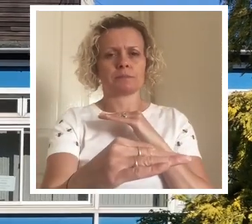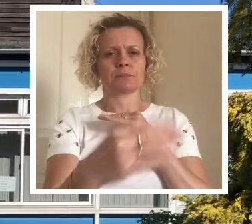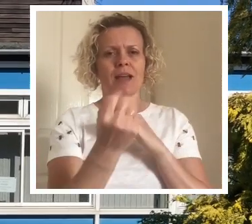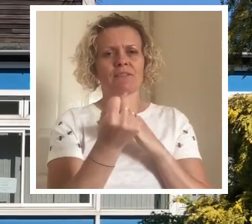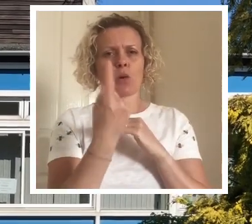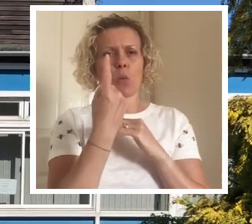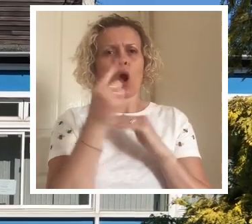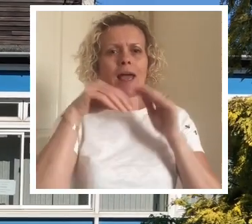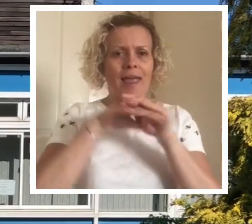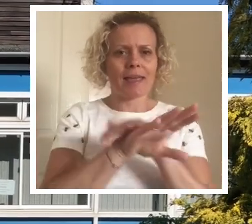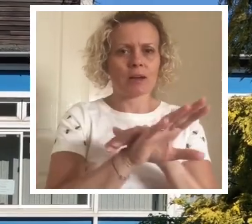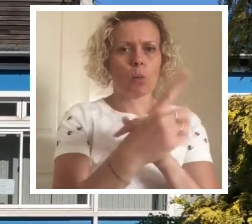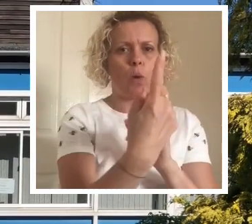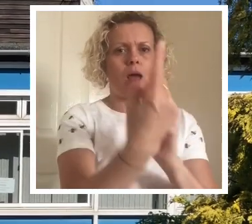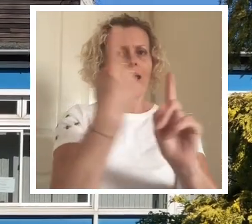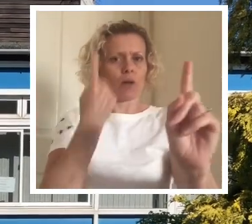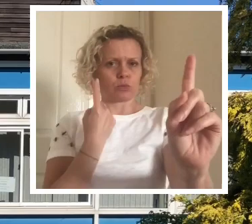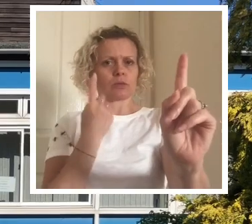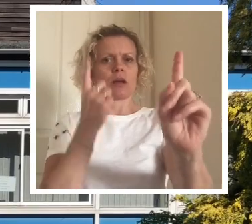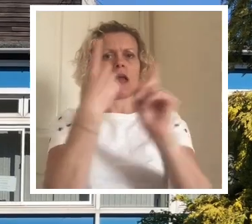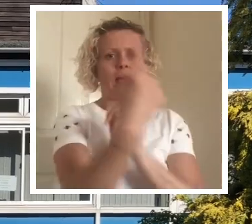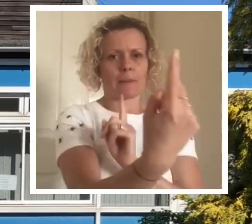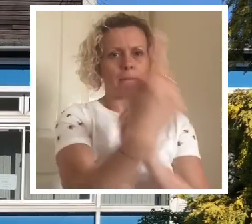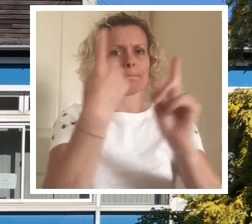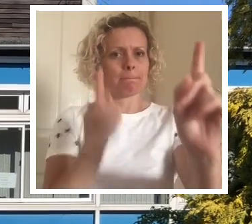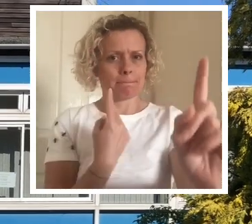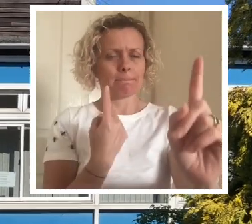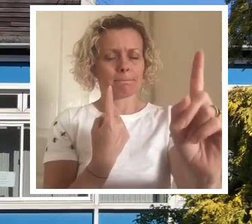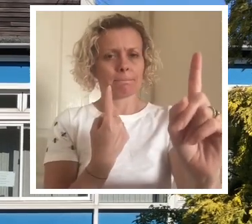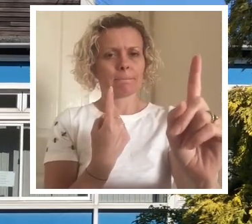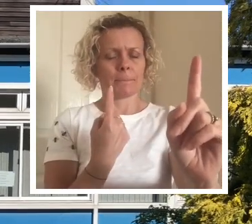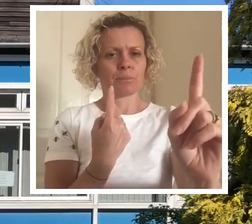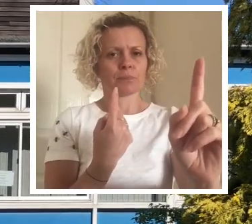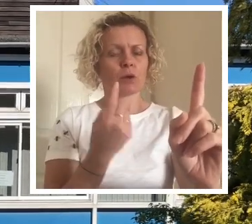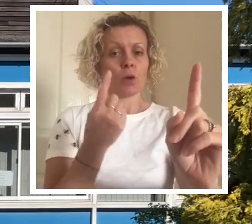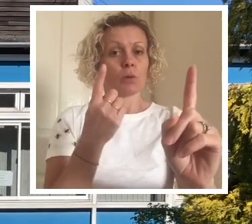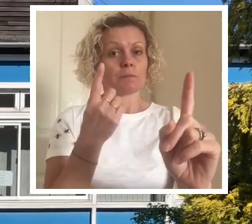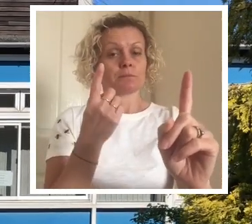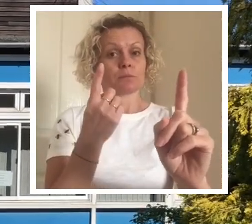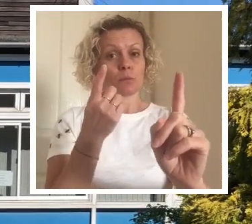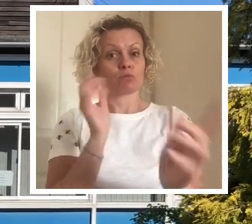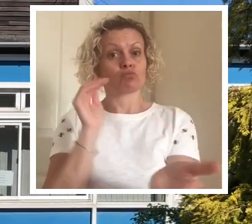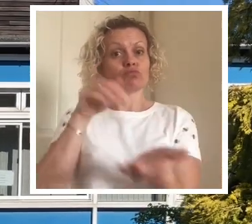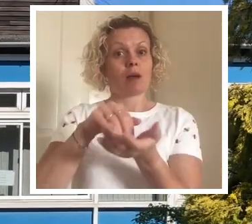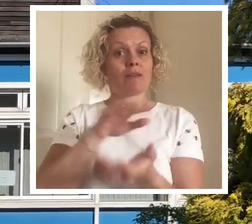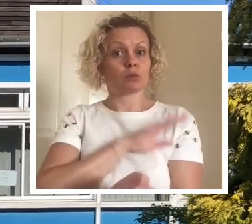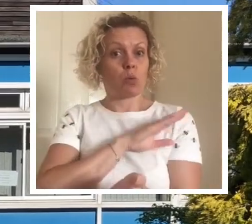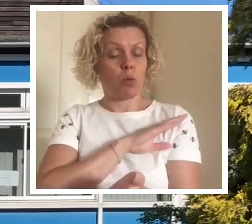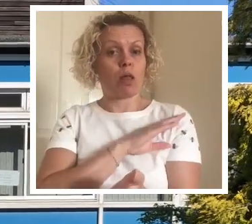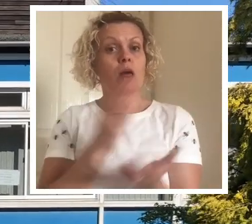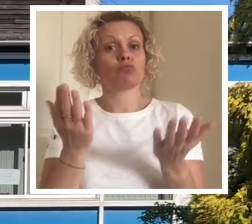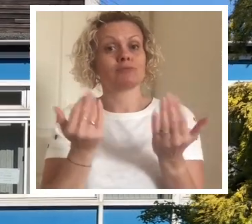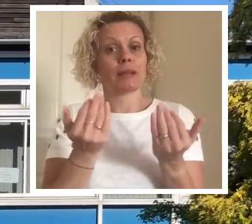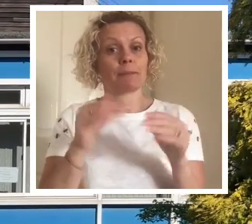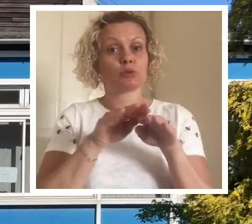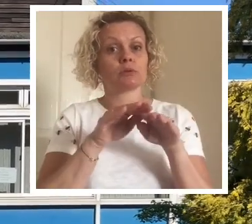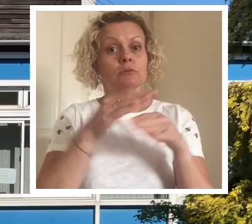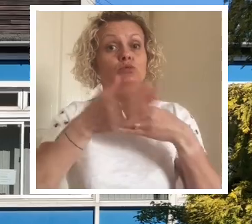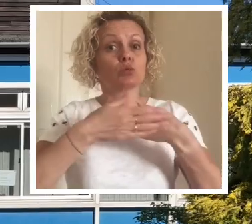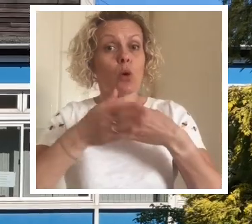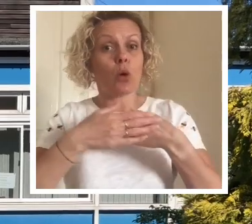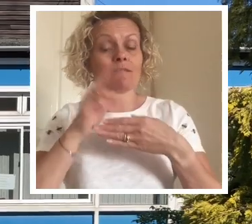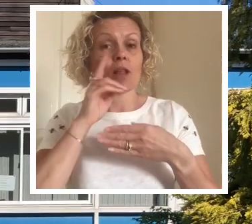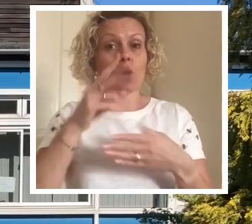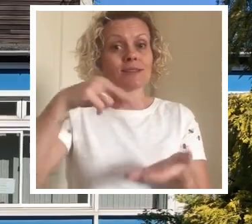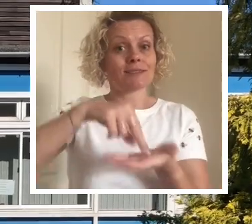floor. We're operating a one in one out of the entrance lobby system. So what you would do is you've come to the line up on the